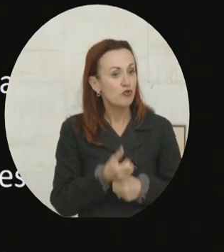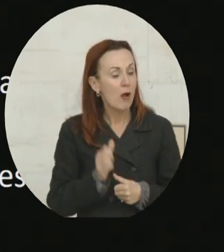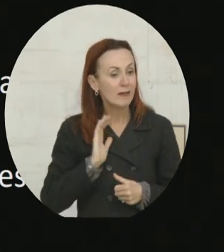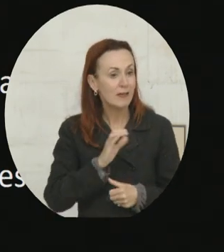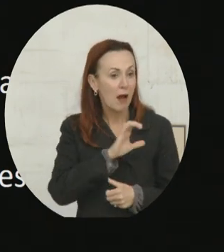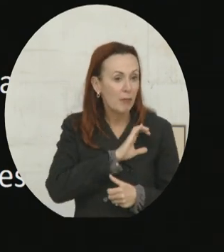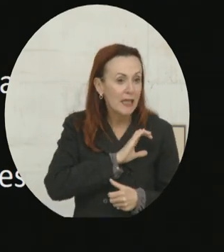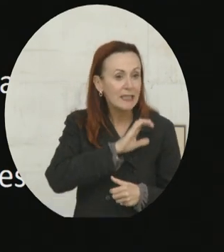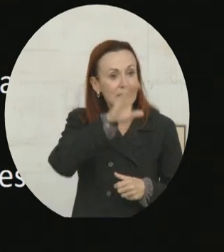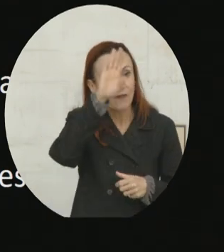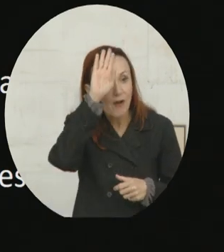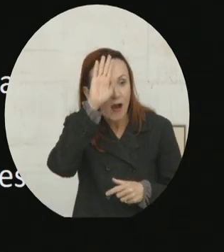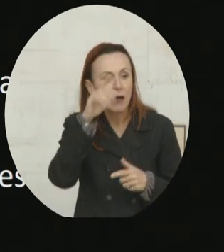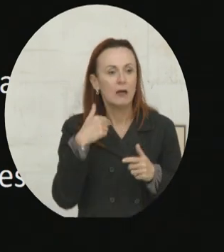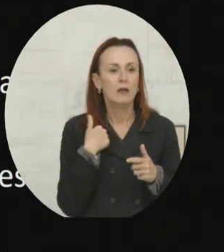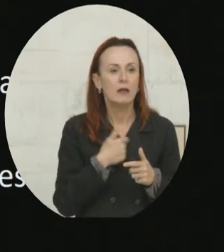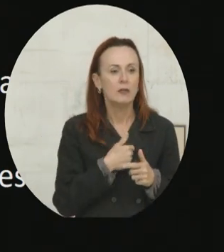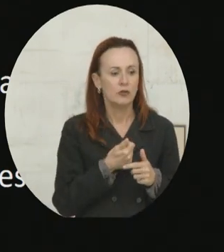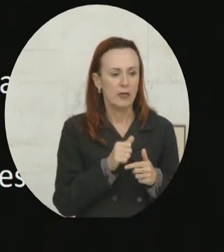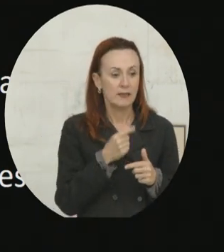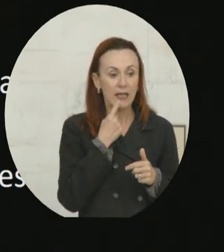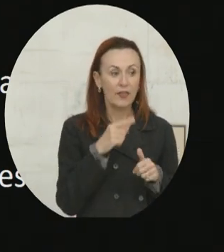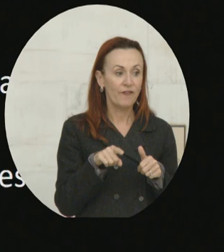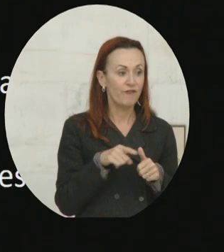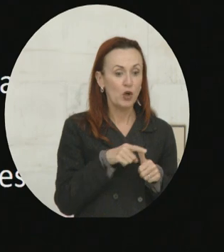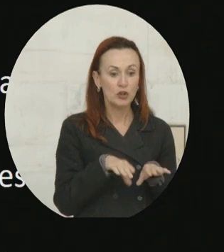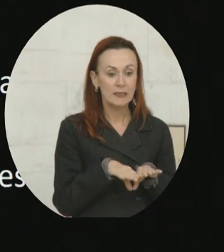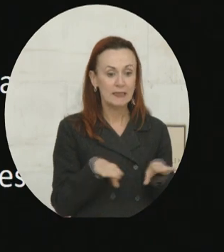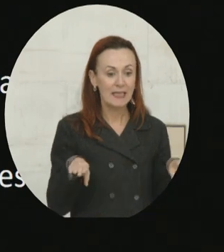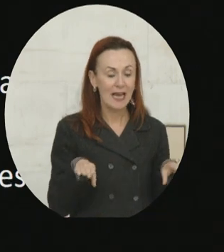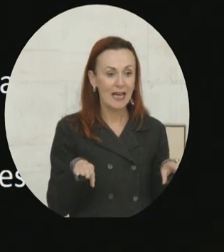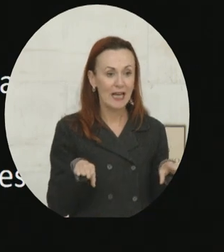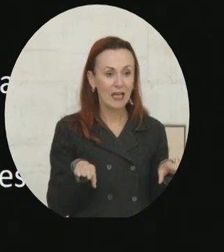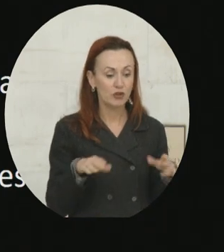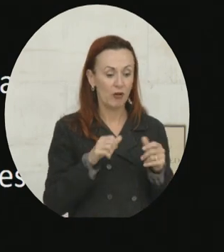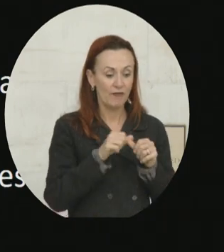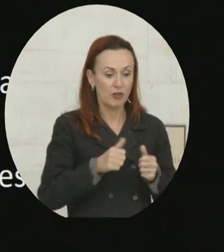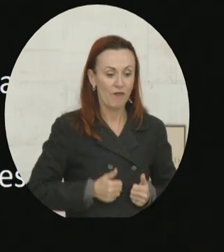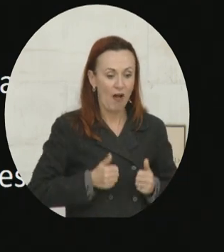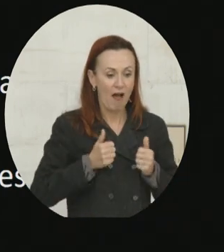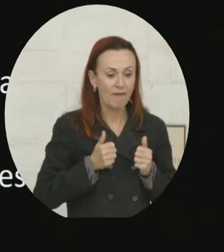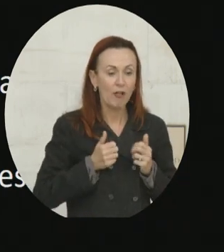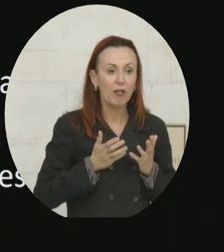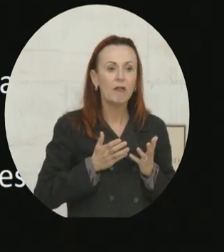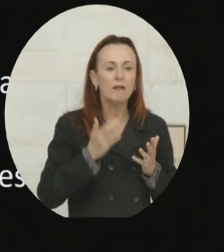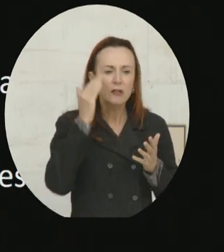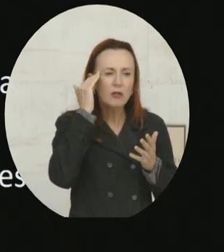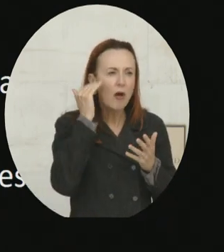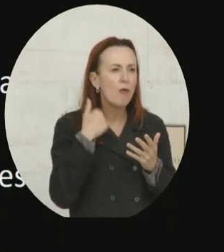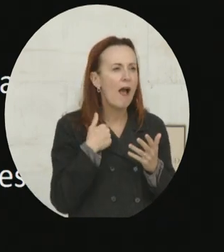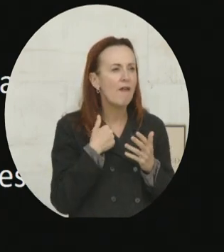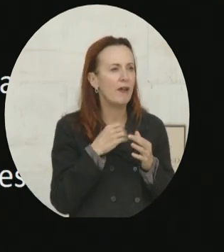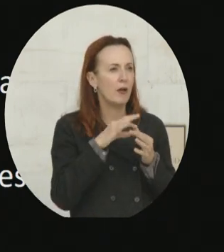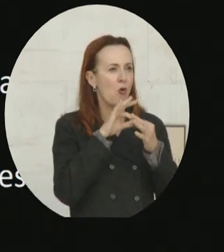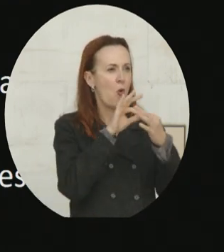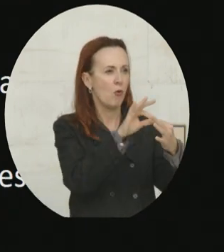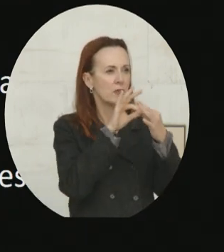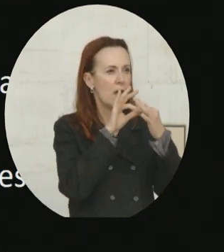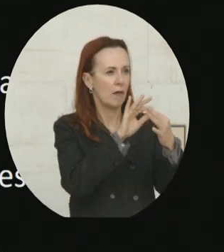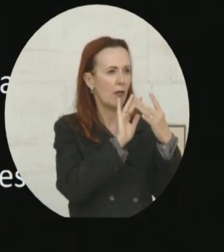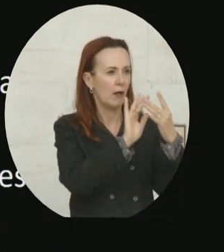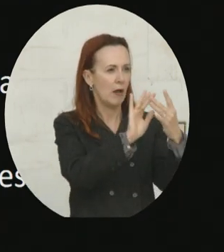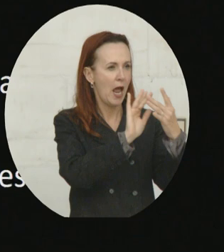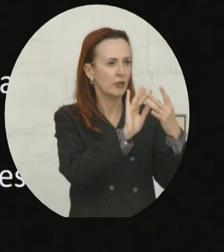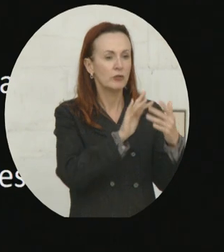tried to argue that in the first stage of survival, having horizontal connections, having people that we know nearby, helps people survive.